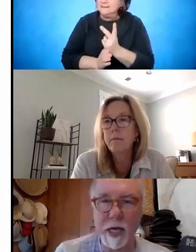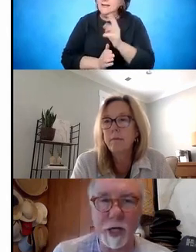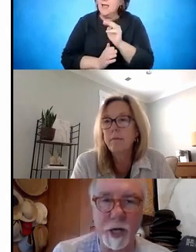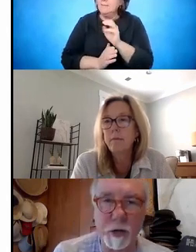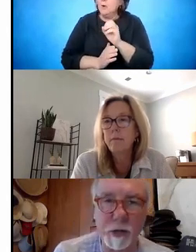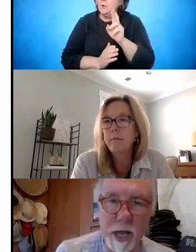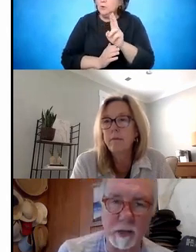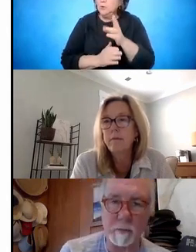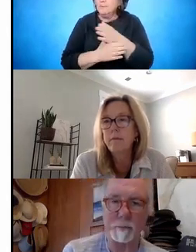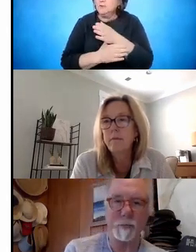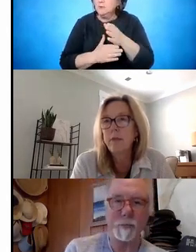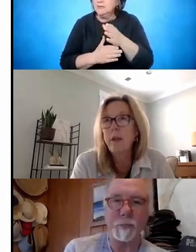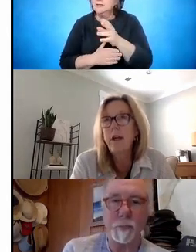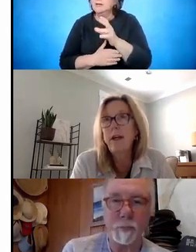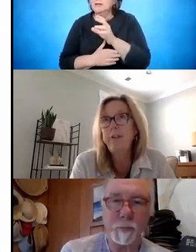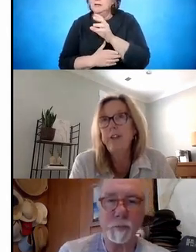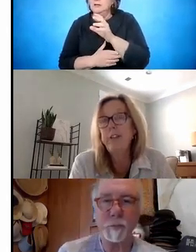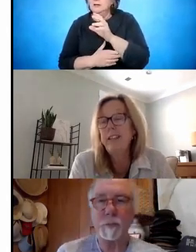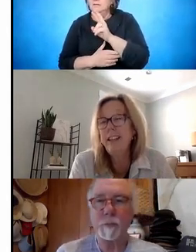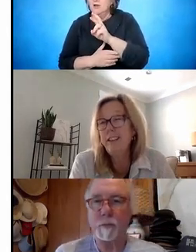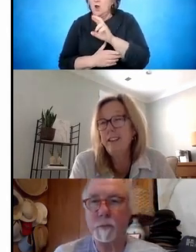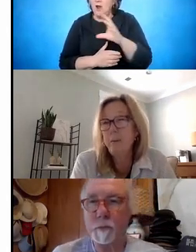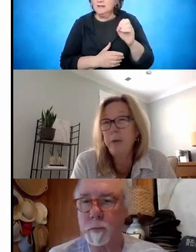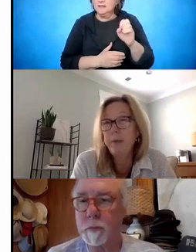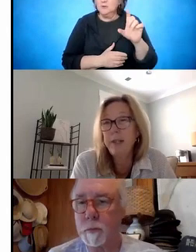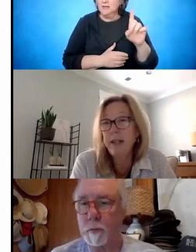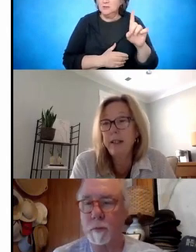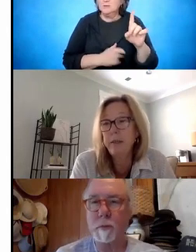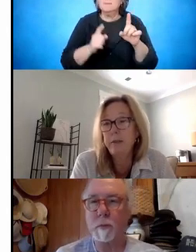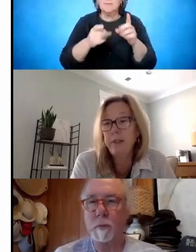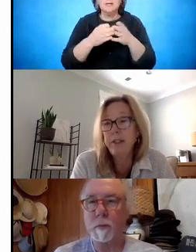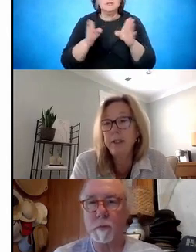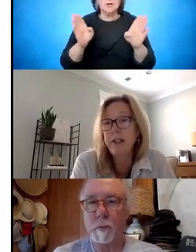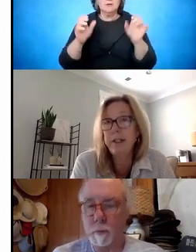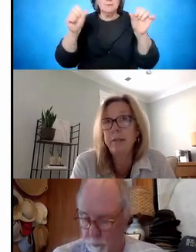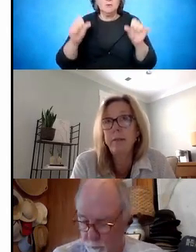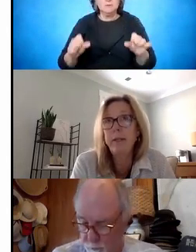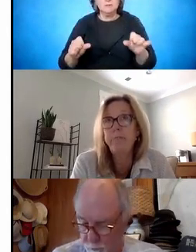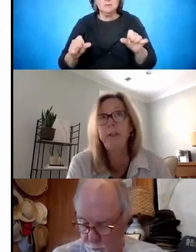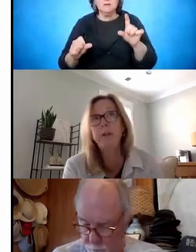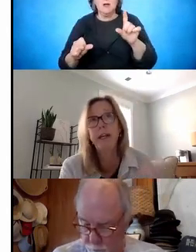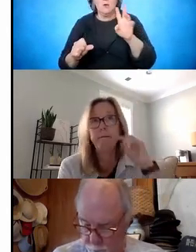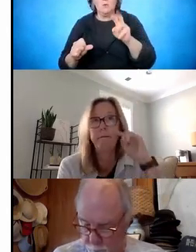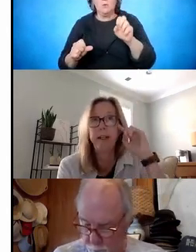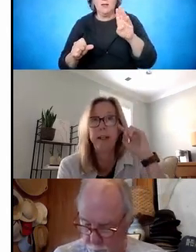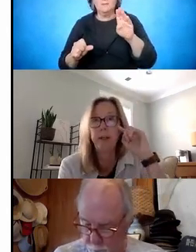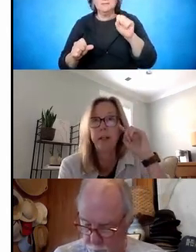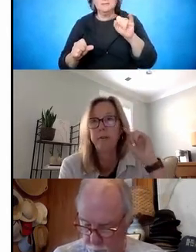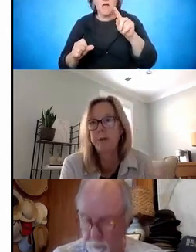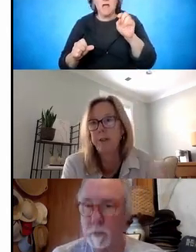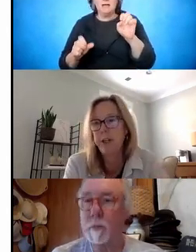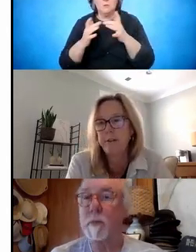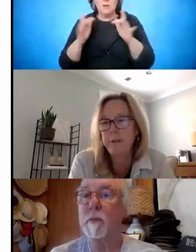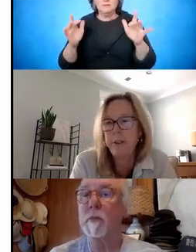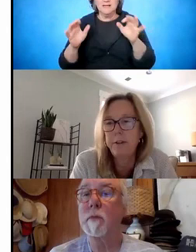education in your state? Generally, they are on the website. They're posted. If you can't find them, you can